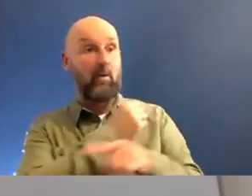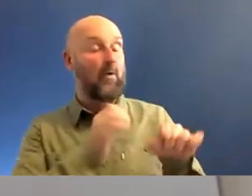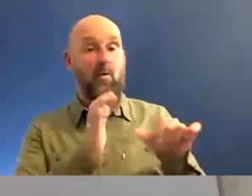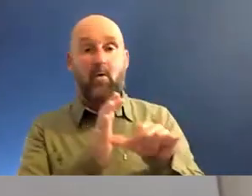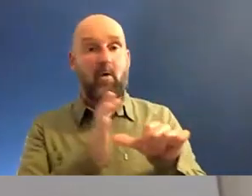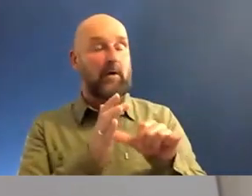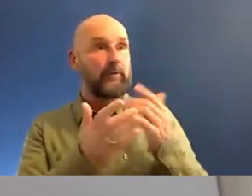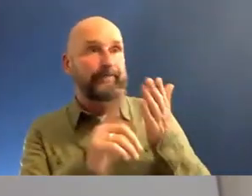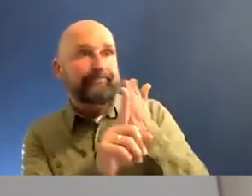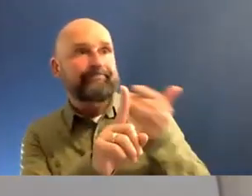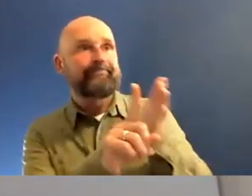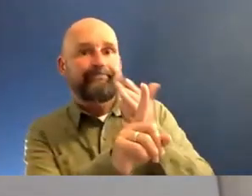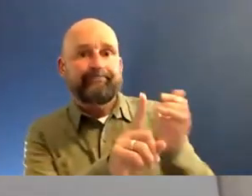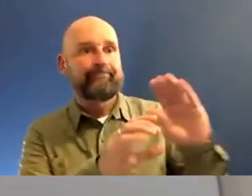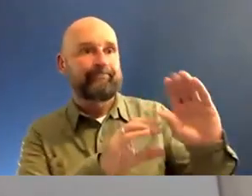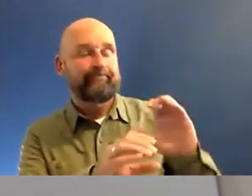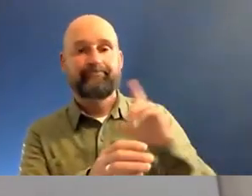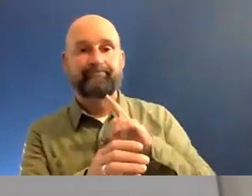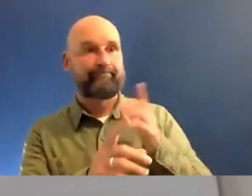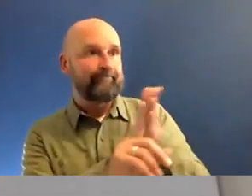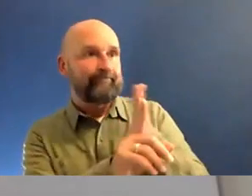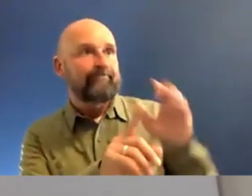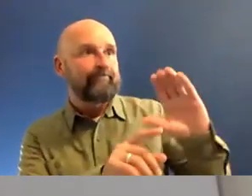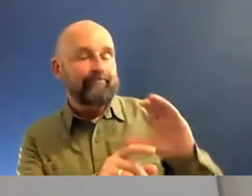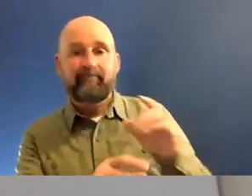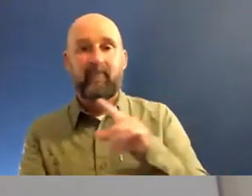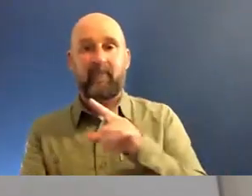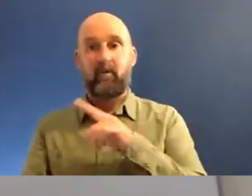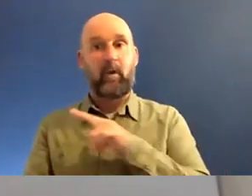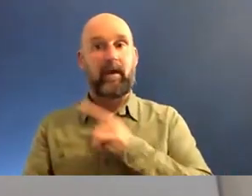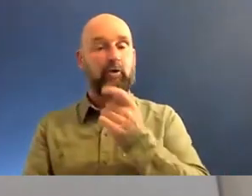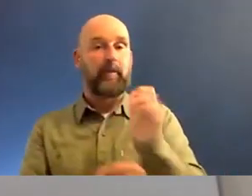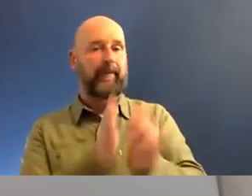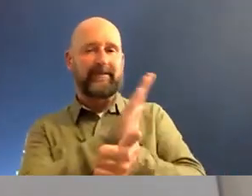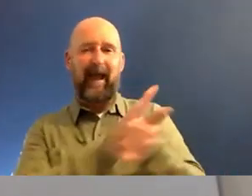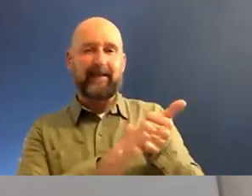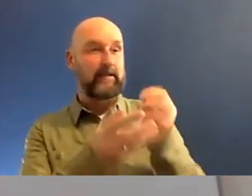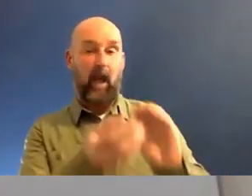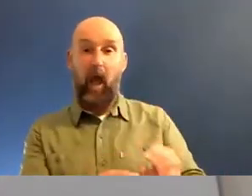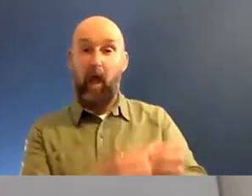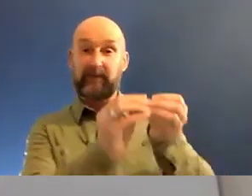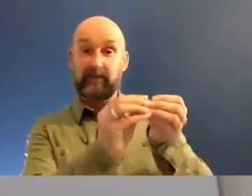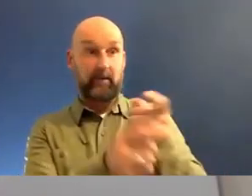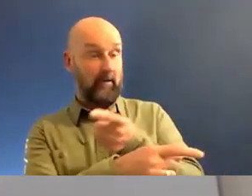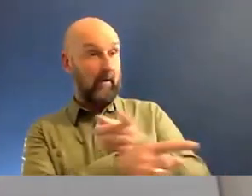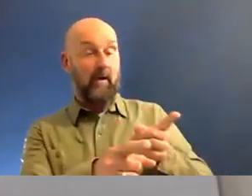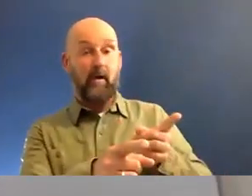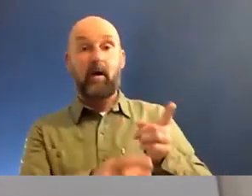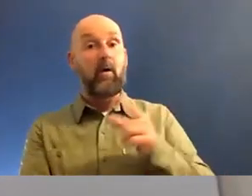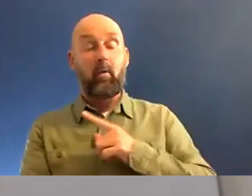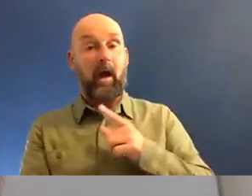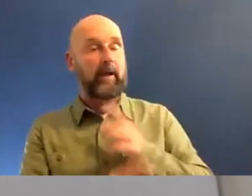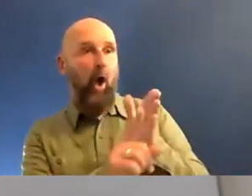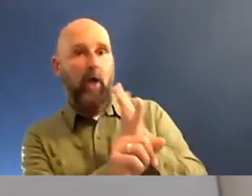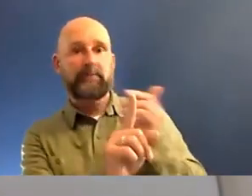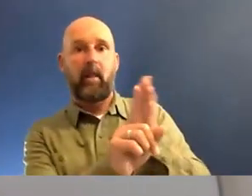to hustle, you know, for lifetimes. I see, I see some of the most talented artists that I know who are on a hustle